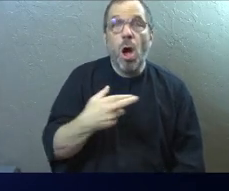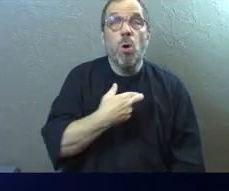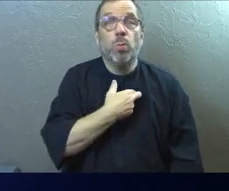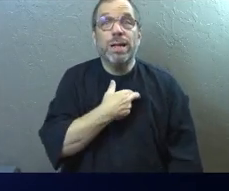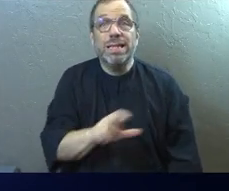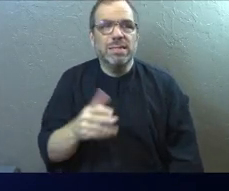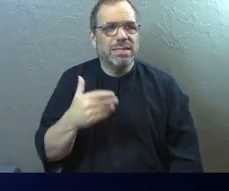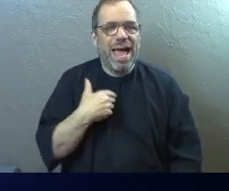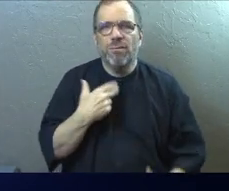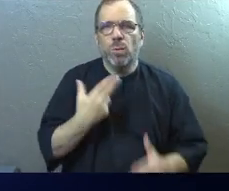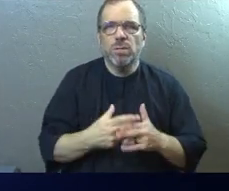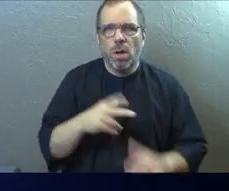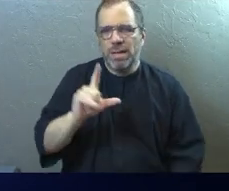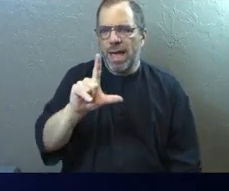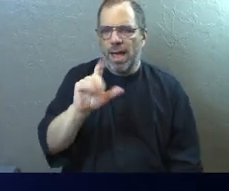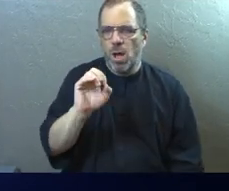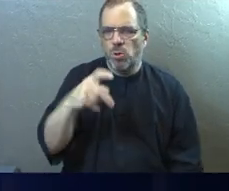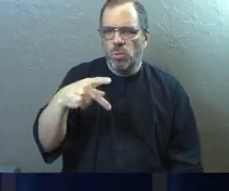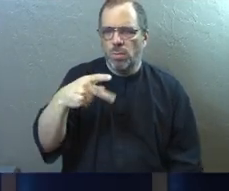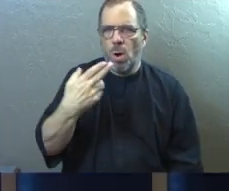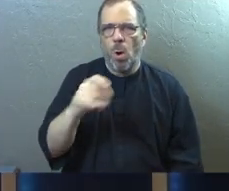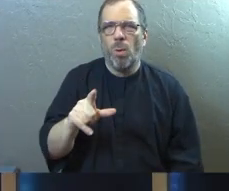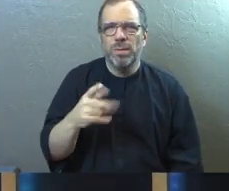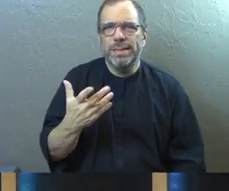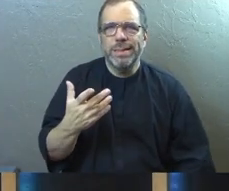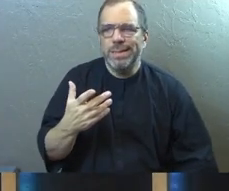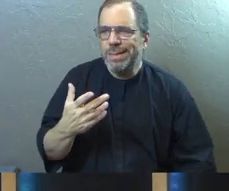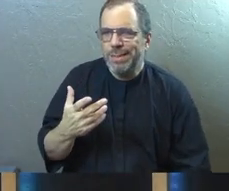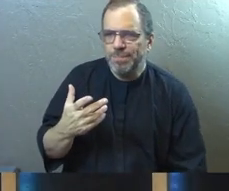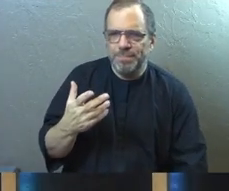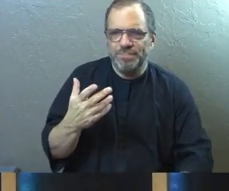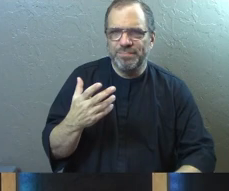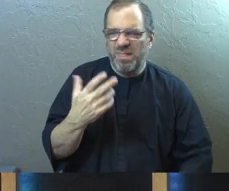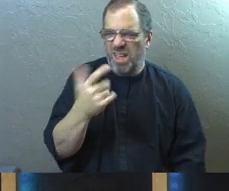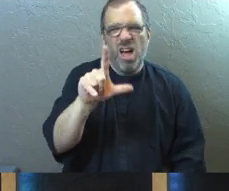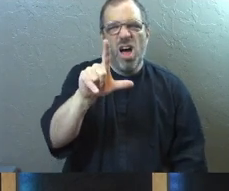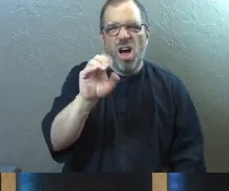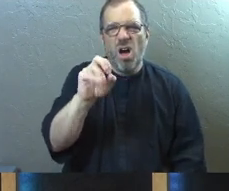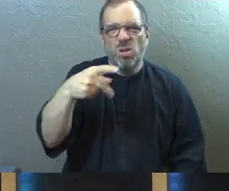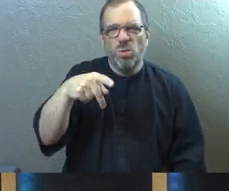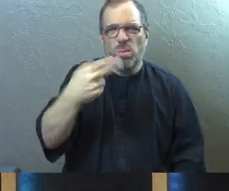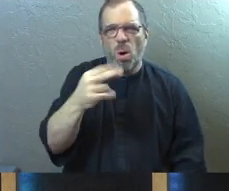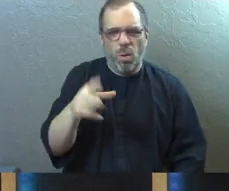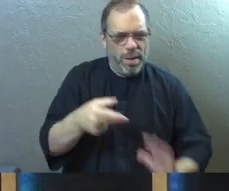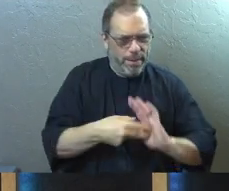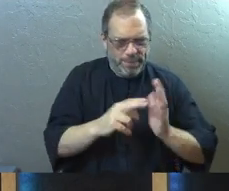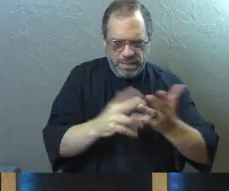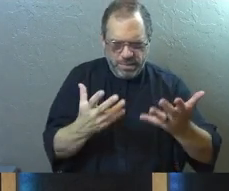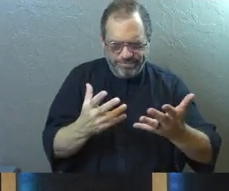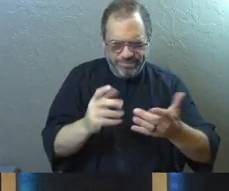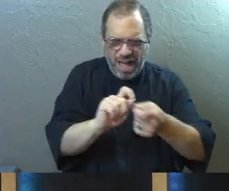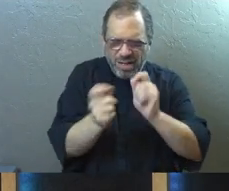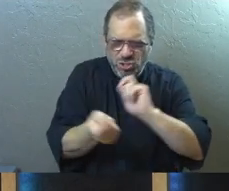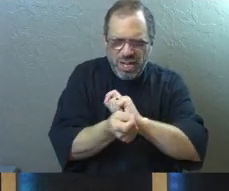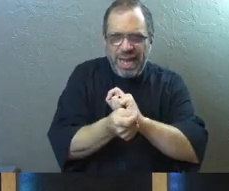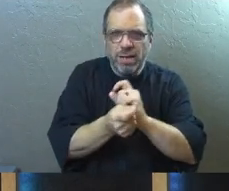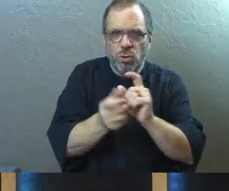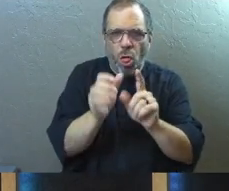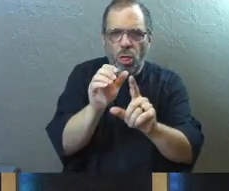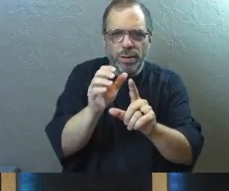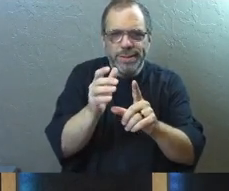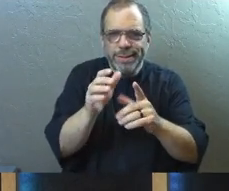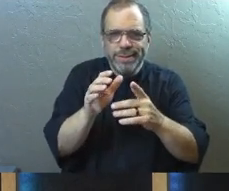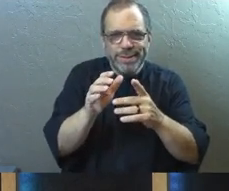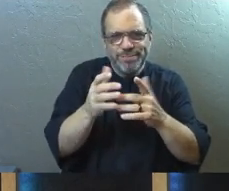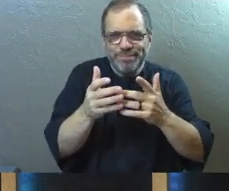come up with a loophole. Did you know that? So they looked at that original thing in Leviticus and they said, okay, God told us that we